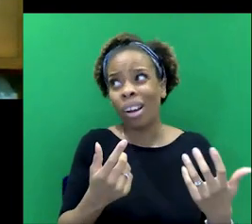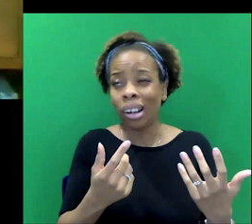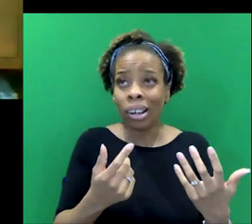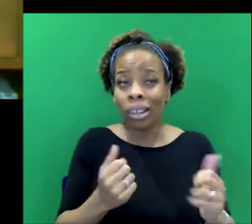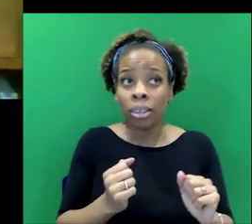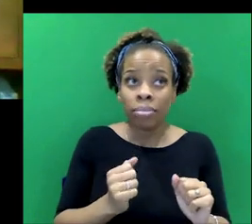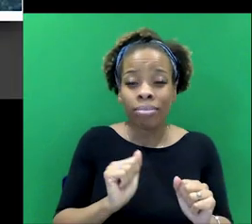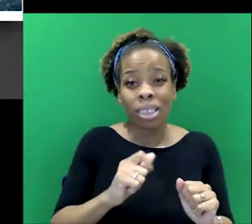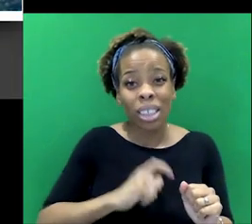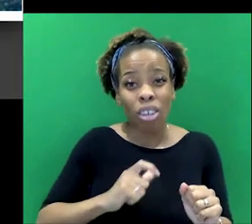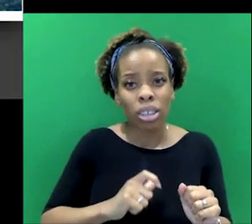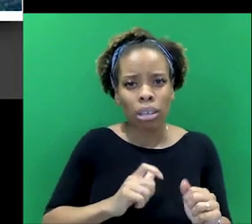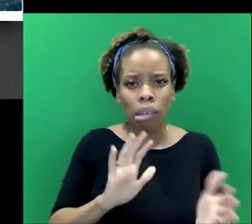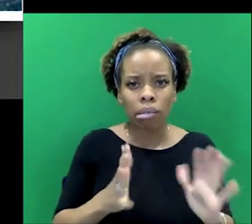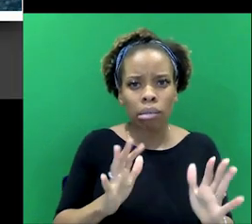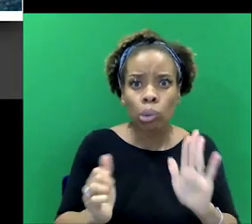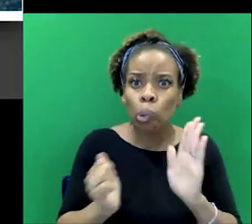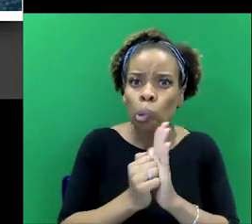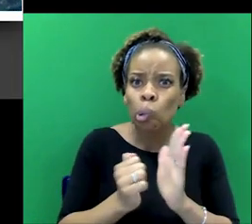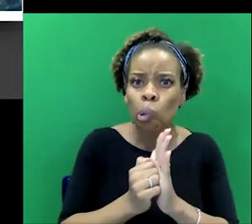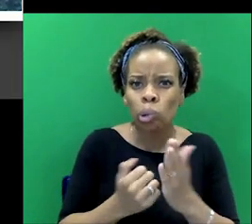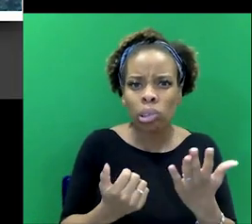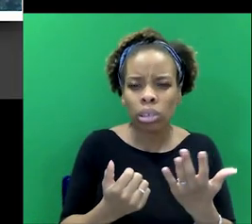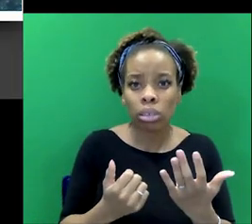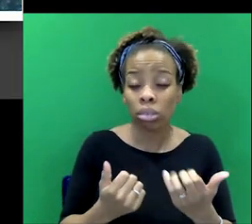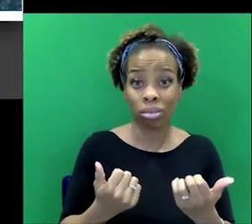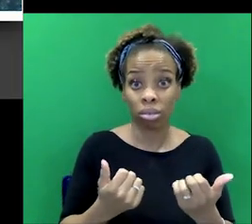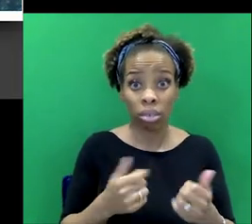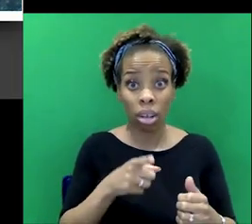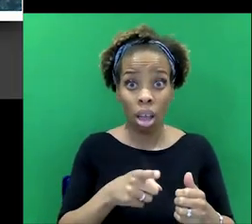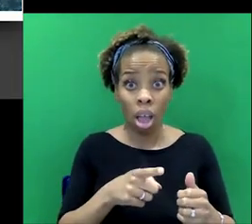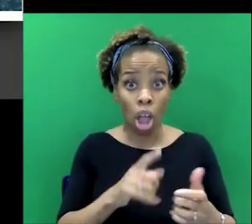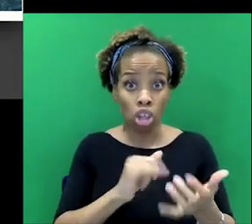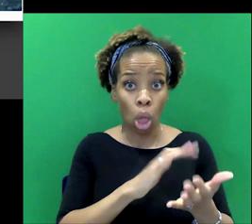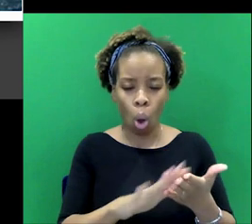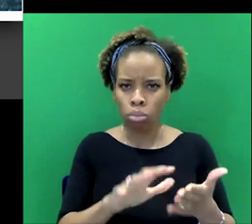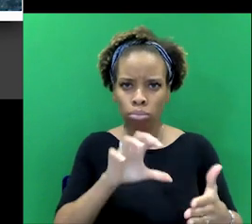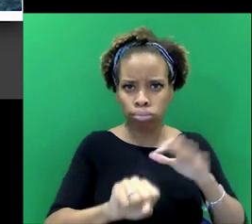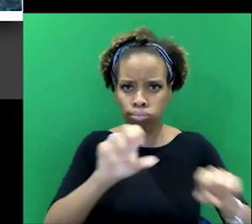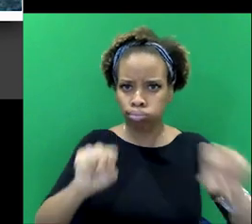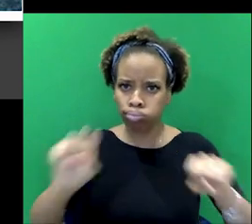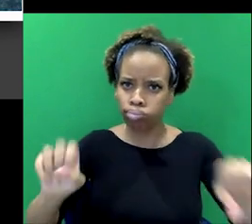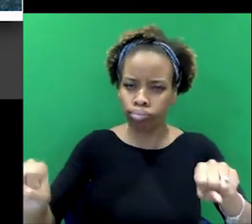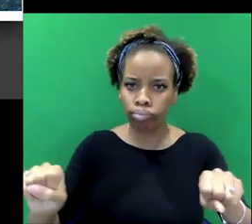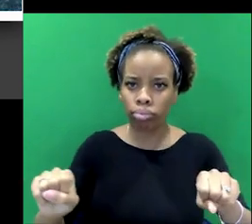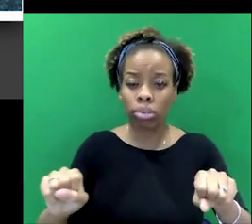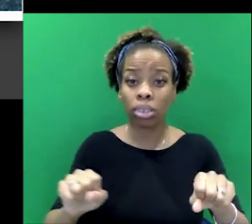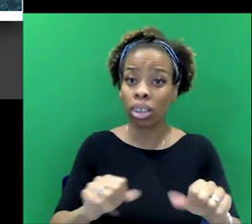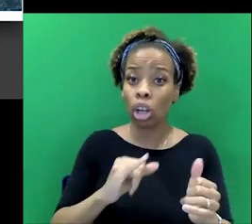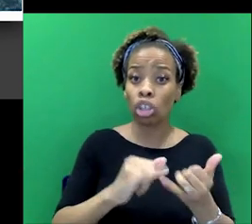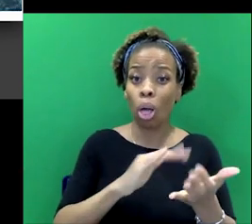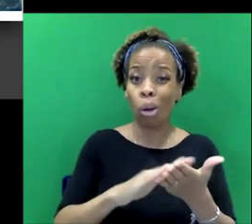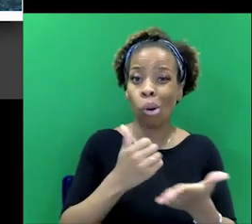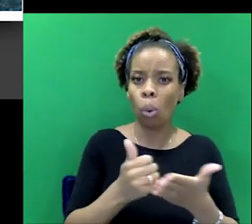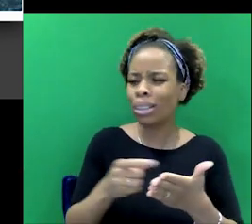They are, you know, at least one step behind Sherlock. And, you know, he says that they are limited in their